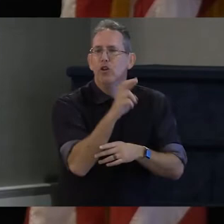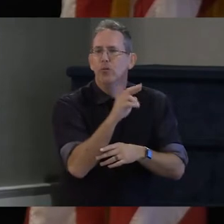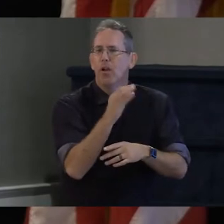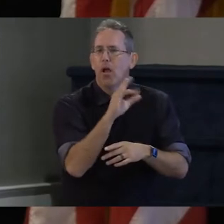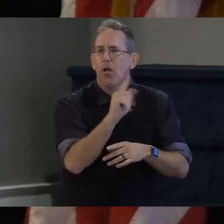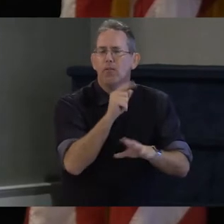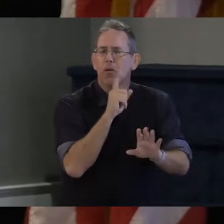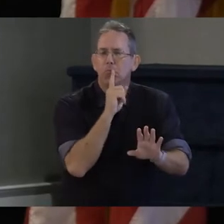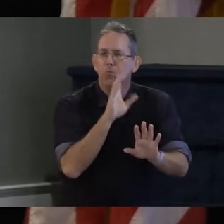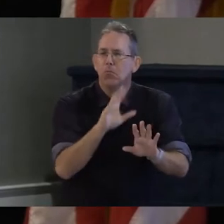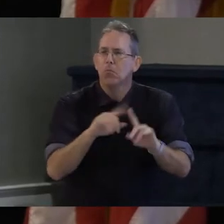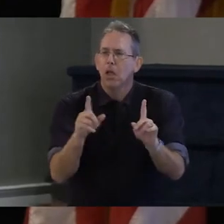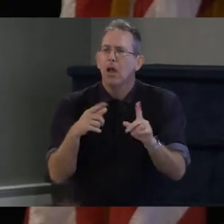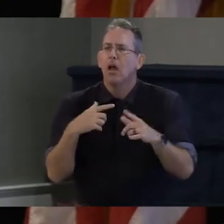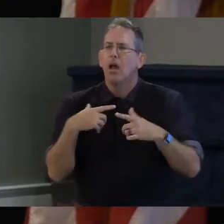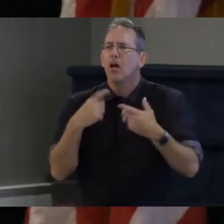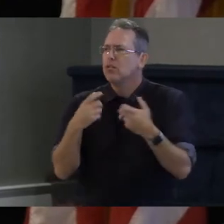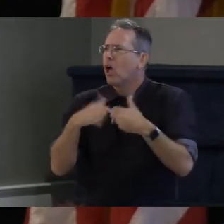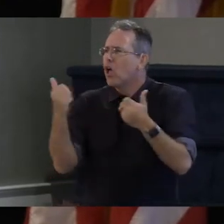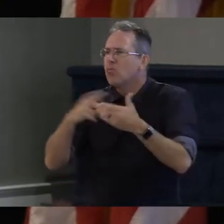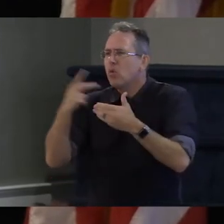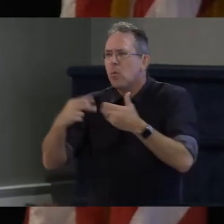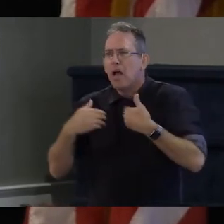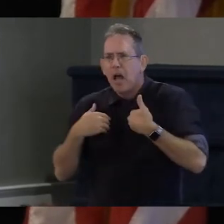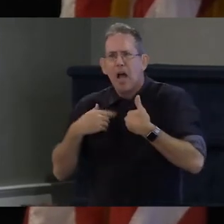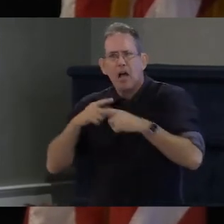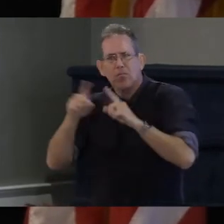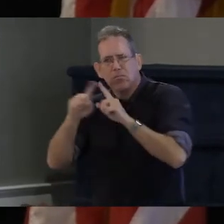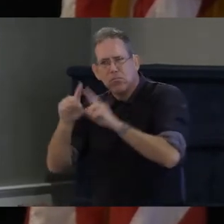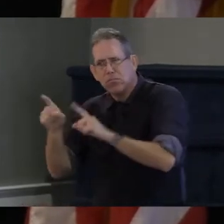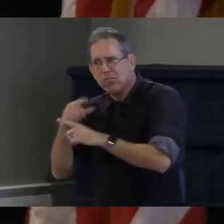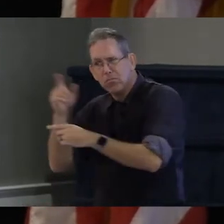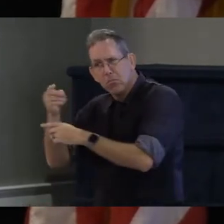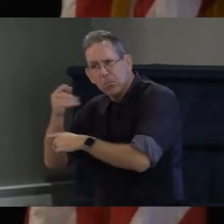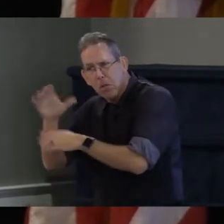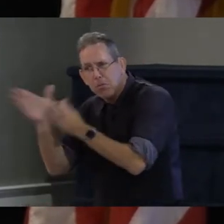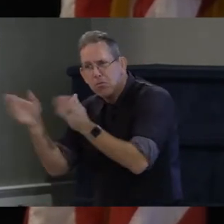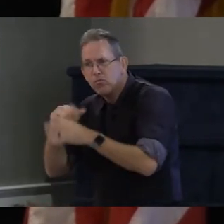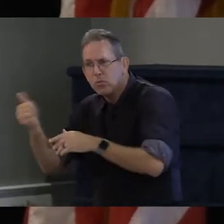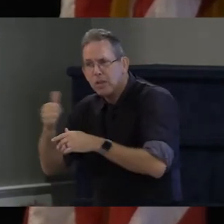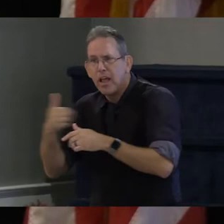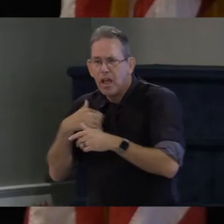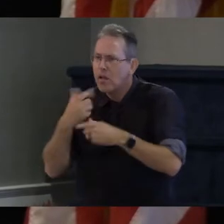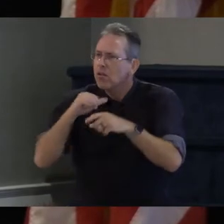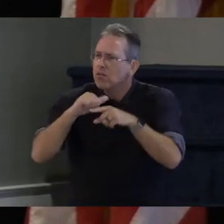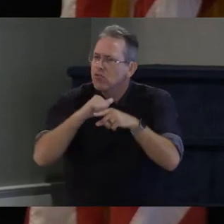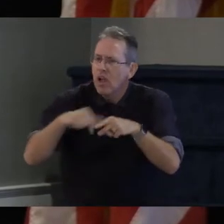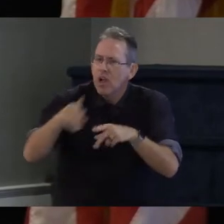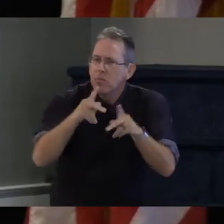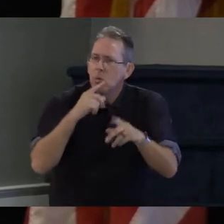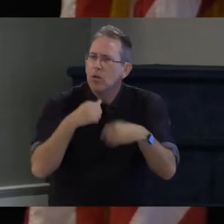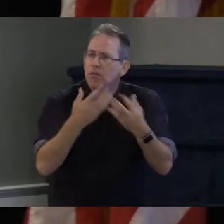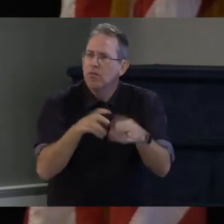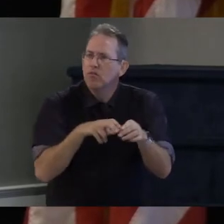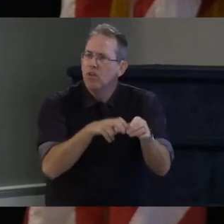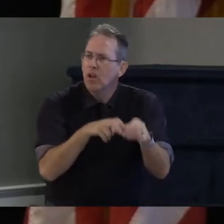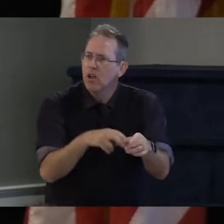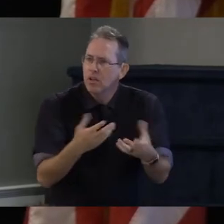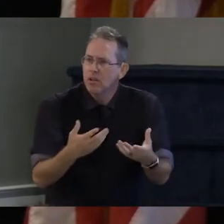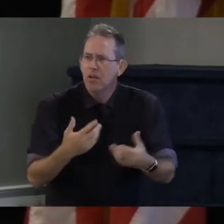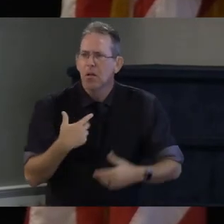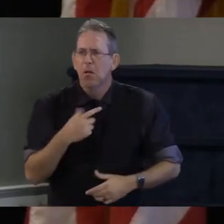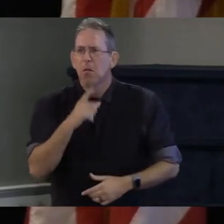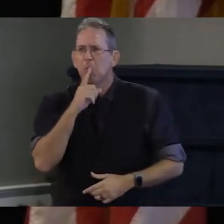those drivers can actually become certified to help specific demographics of people and we don't have to create any new bureaucracy